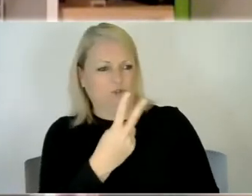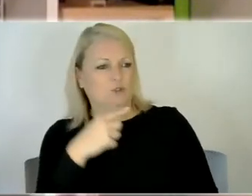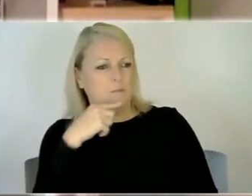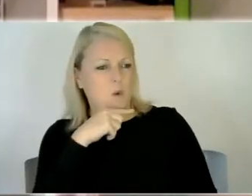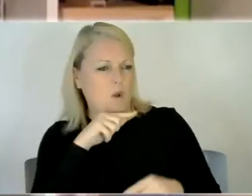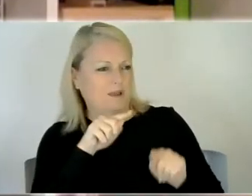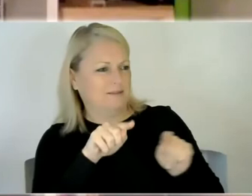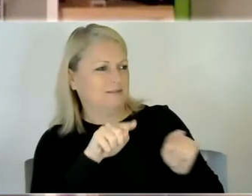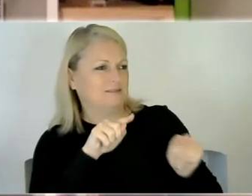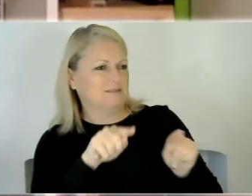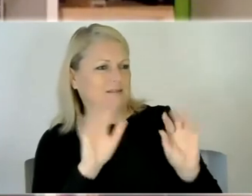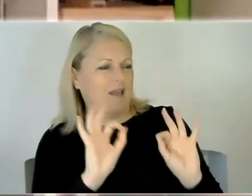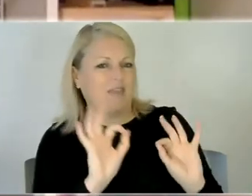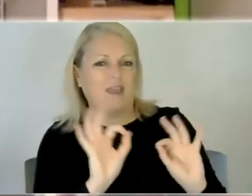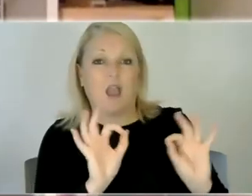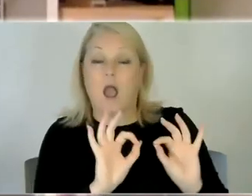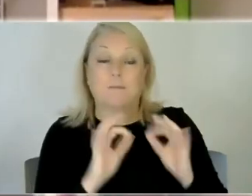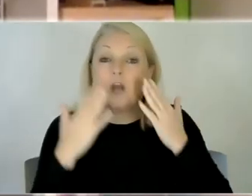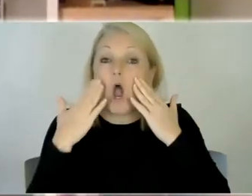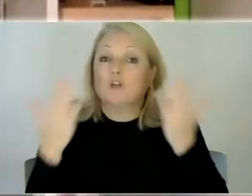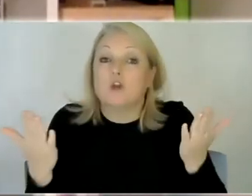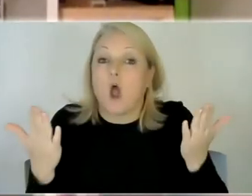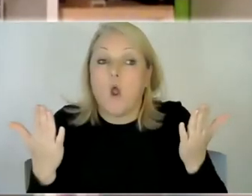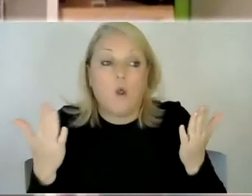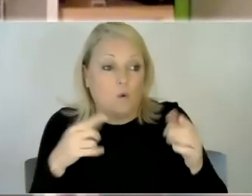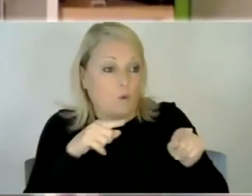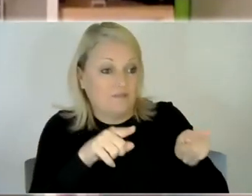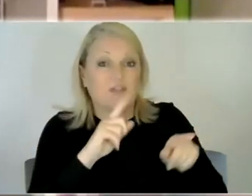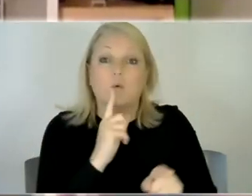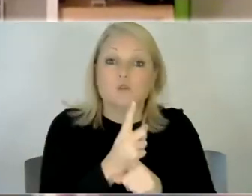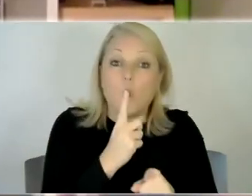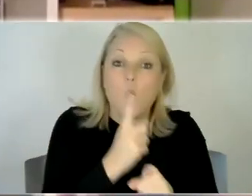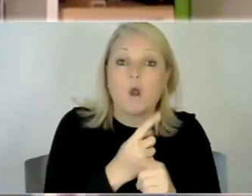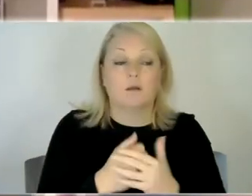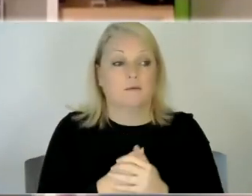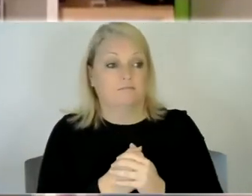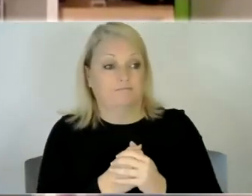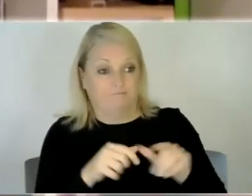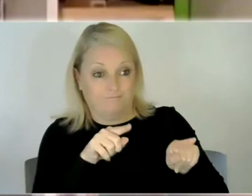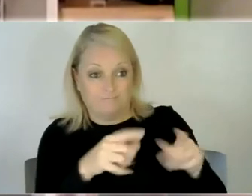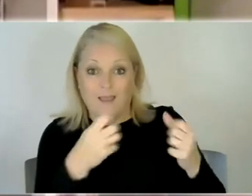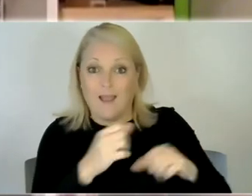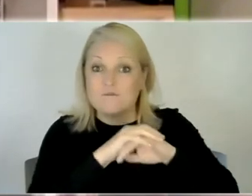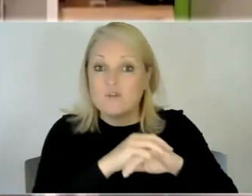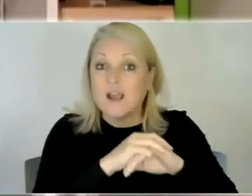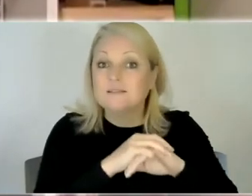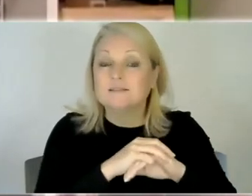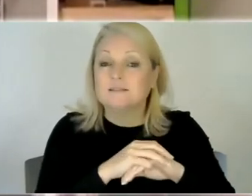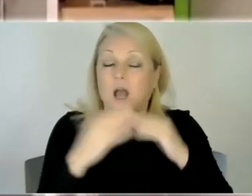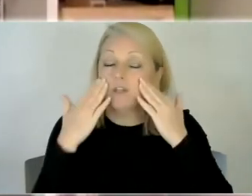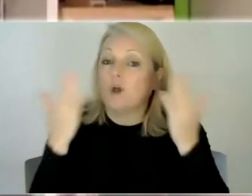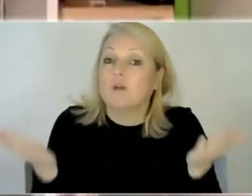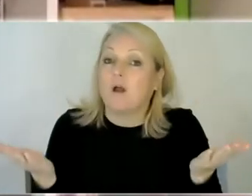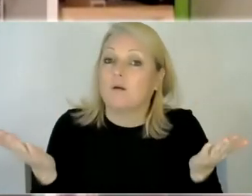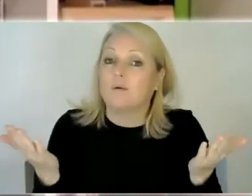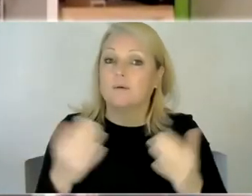i don't know if my boys will ever talk i don't know if they'll ever have a friend you know that that sort of thing so i think that there